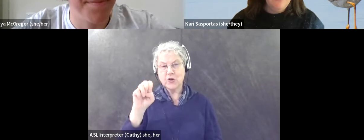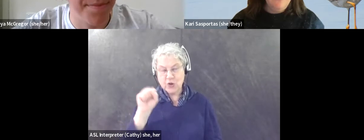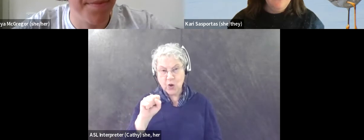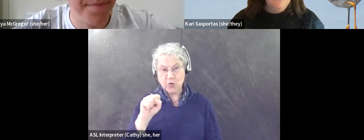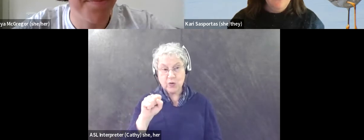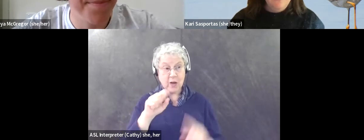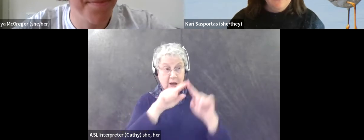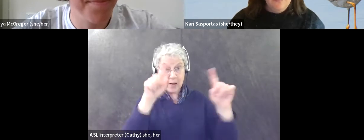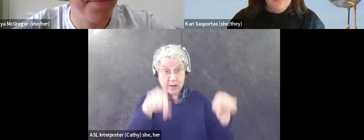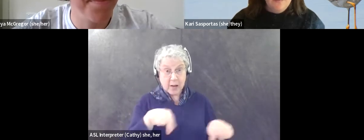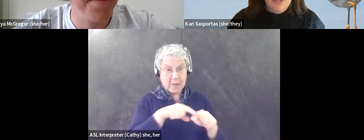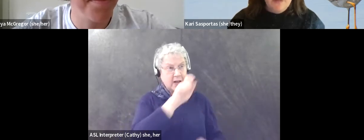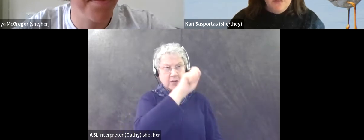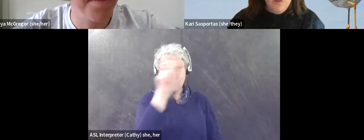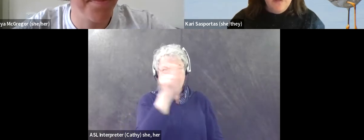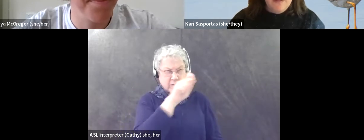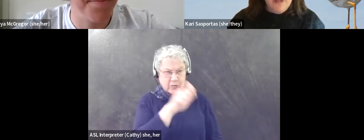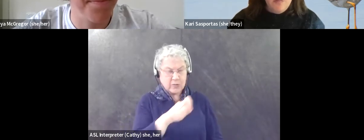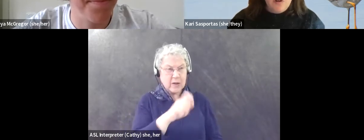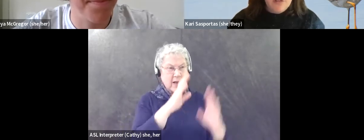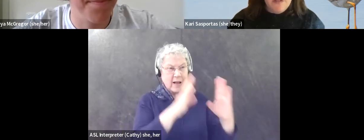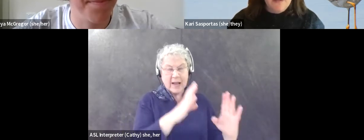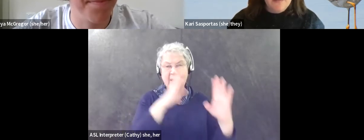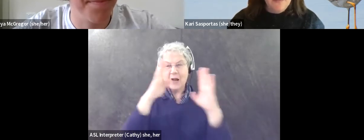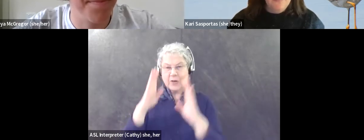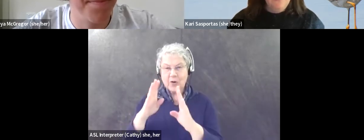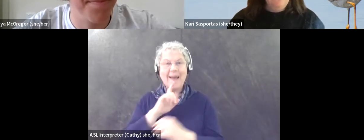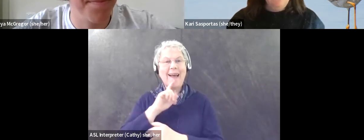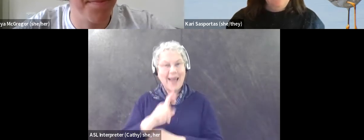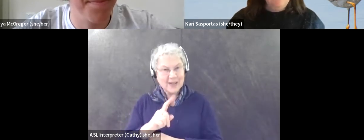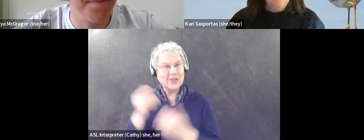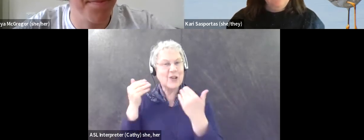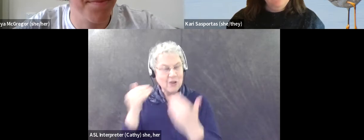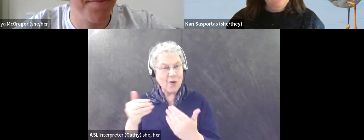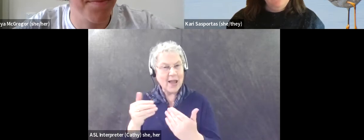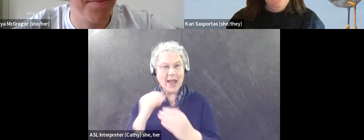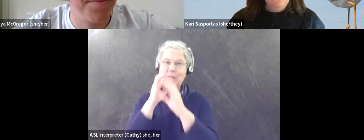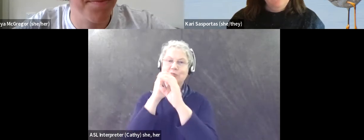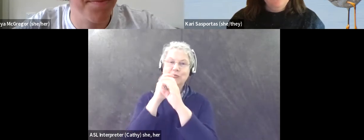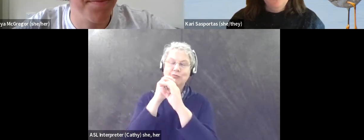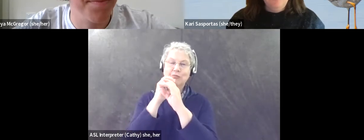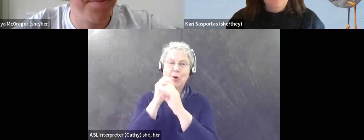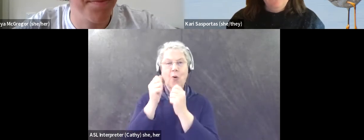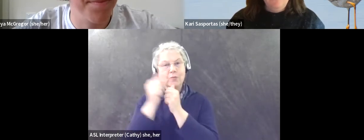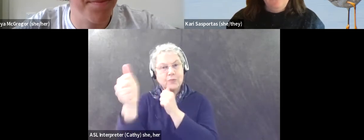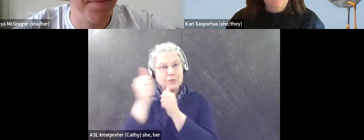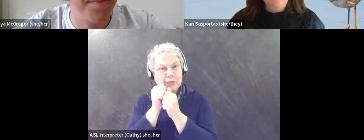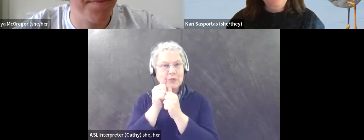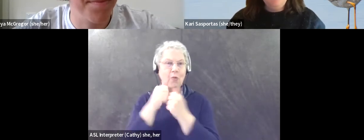playing it. And so for me, it's like a multi-step process to, I think, visually.